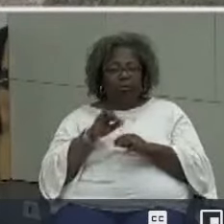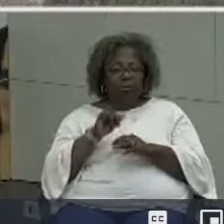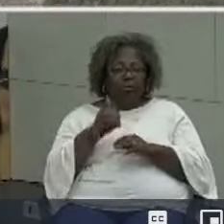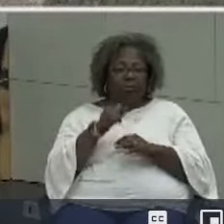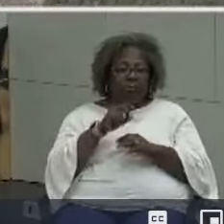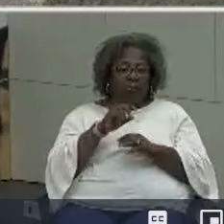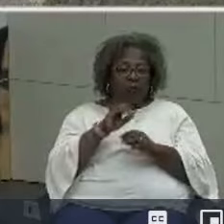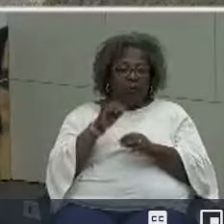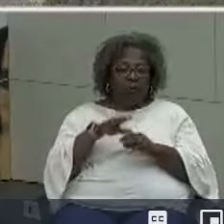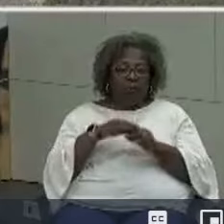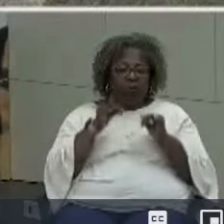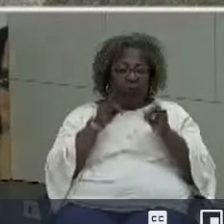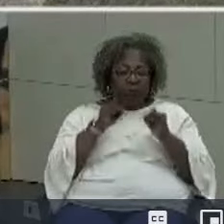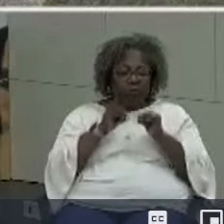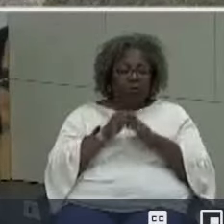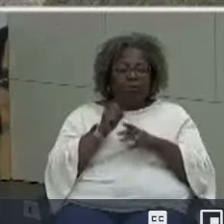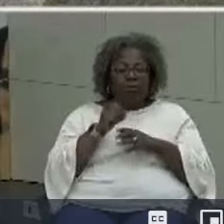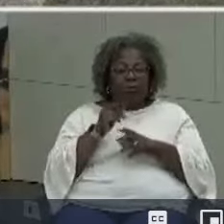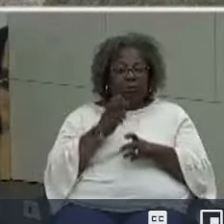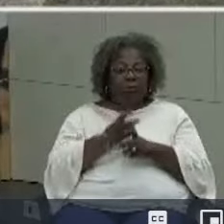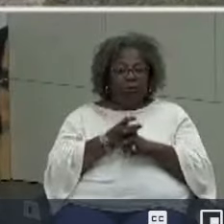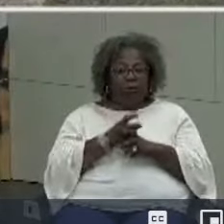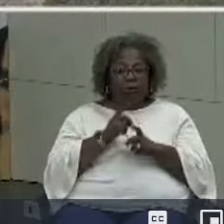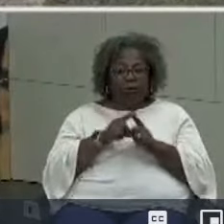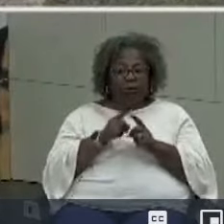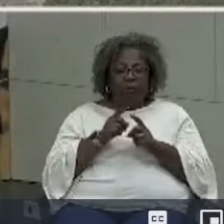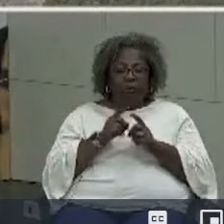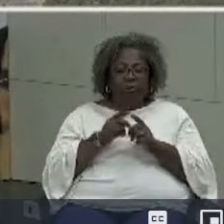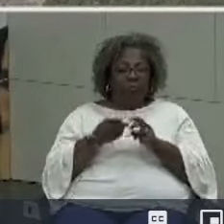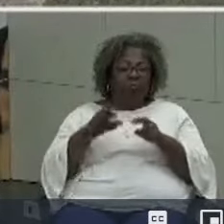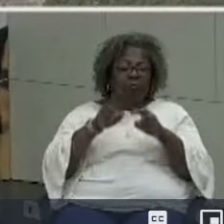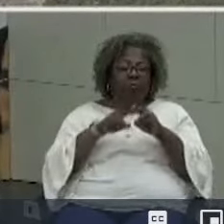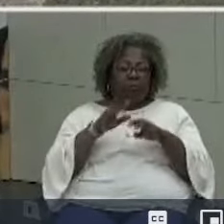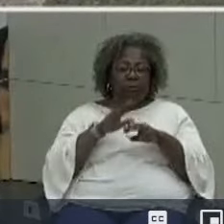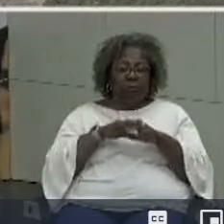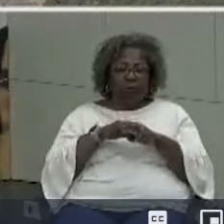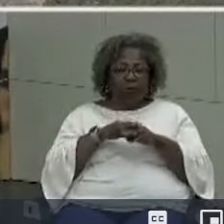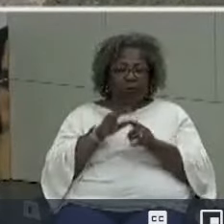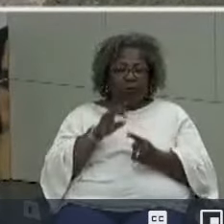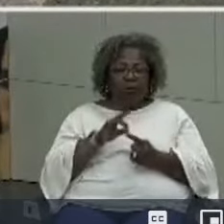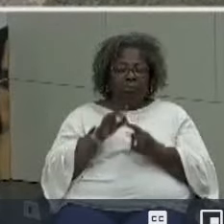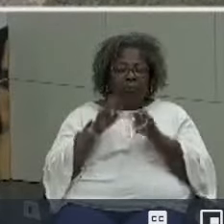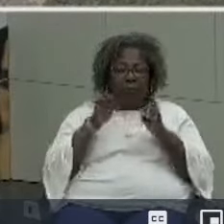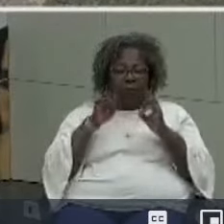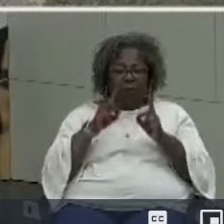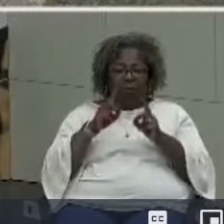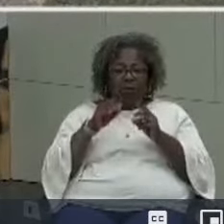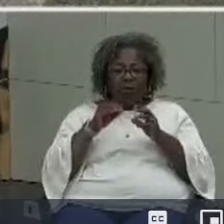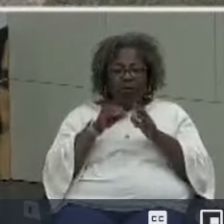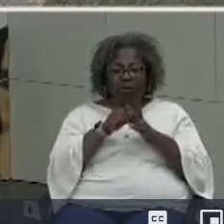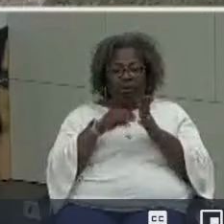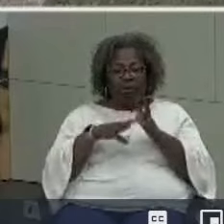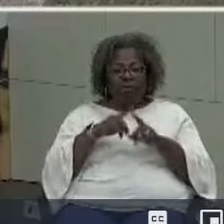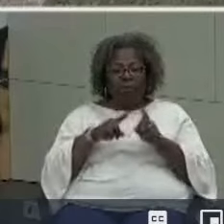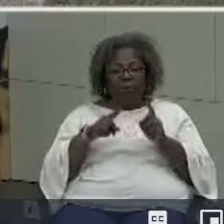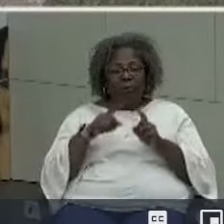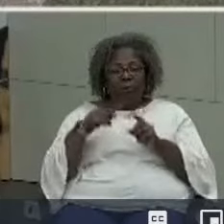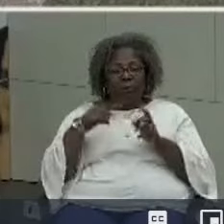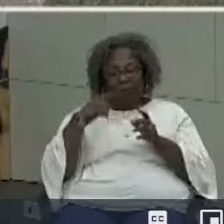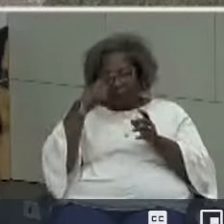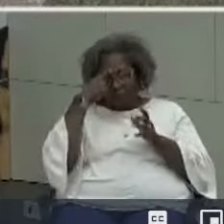so it's hard to move the needle yes on special needs students but I think this coming year